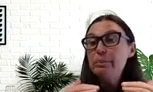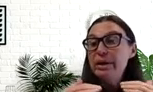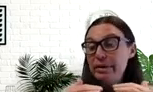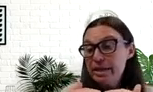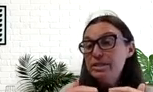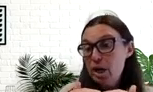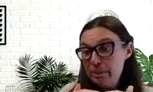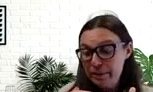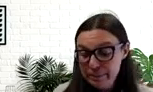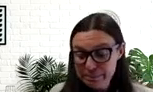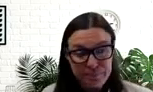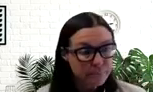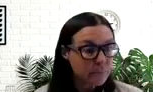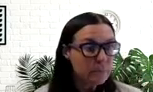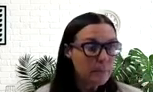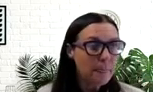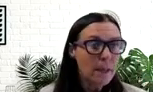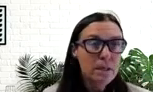and we have got to talk about them.